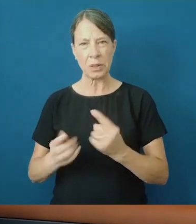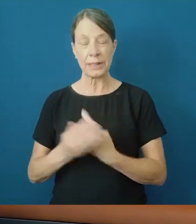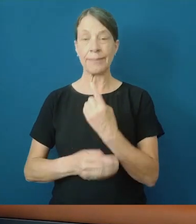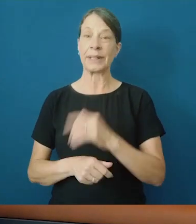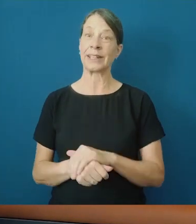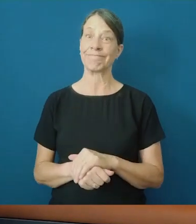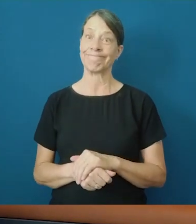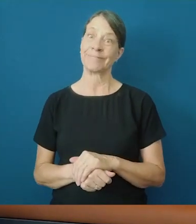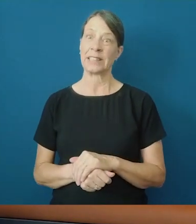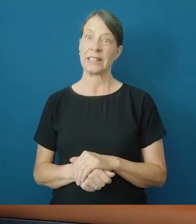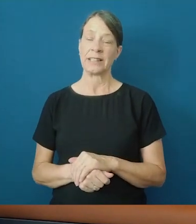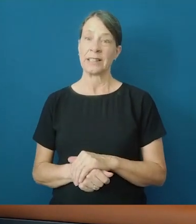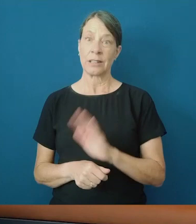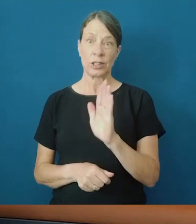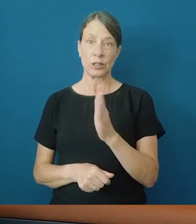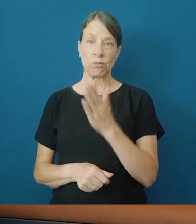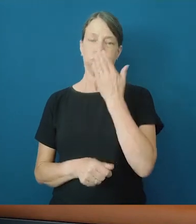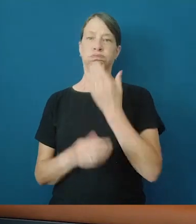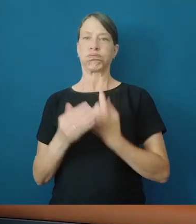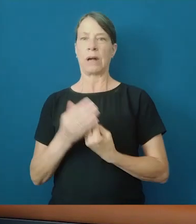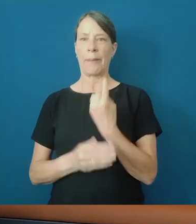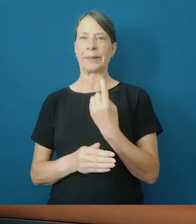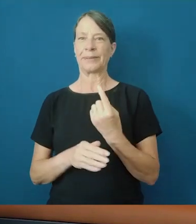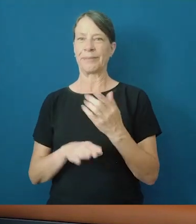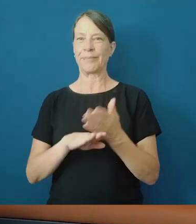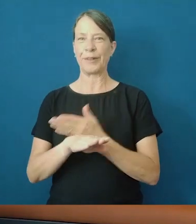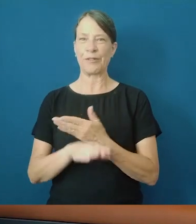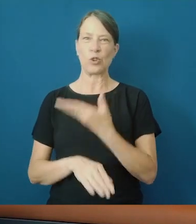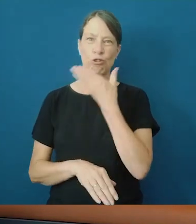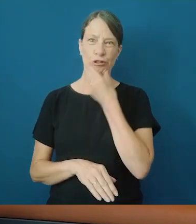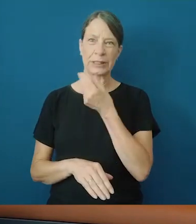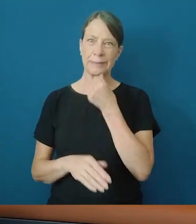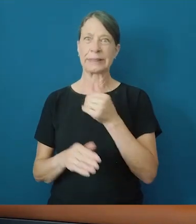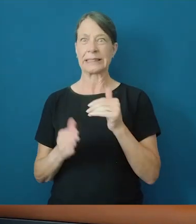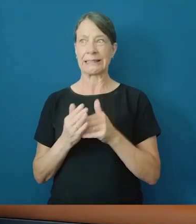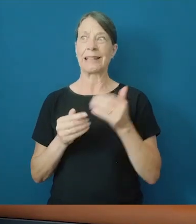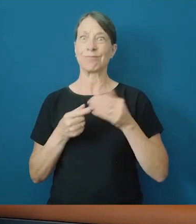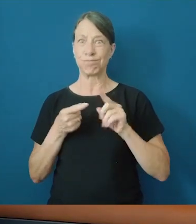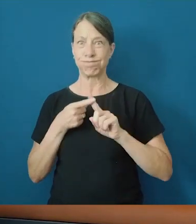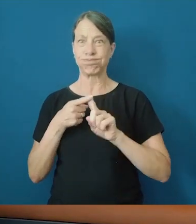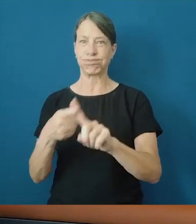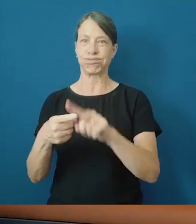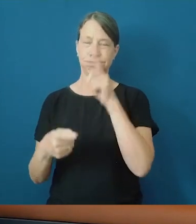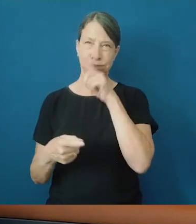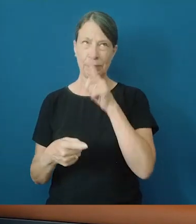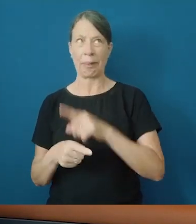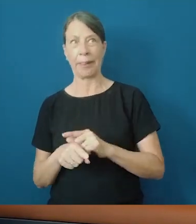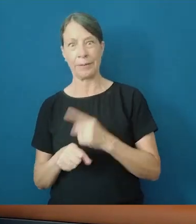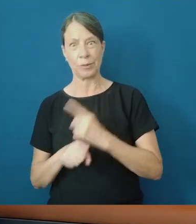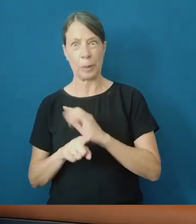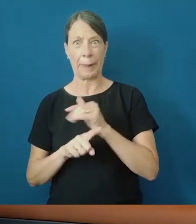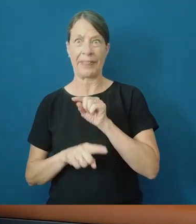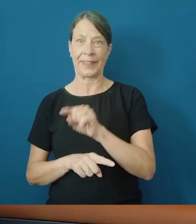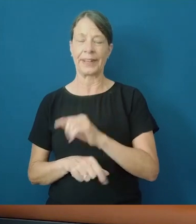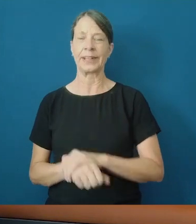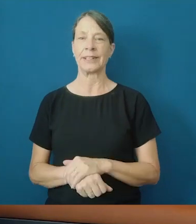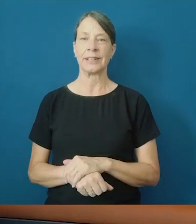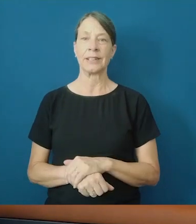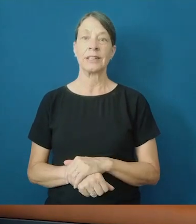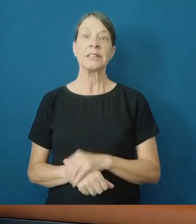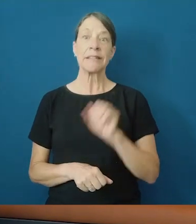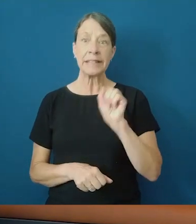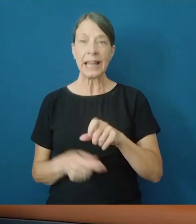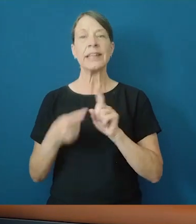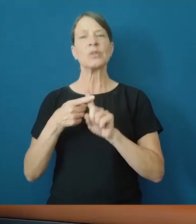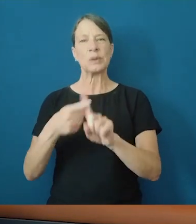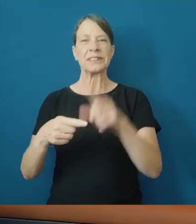since late last year when it sort of careened into our lives just before Christmas with impeccable timing. We are still learning and